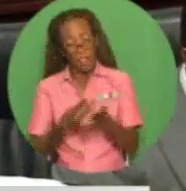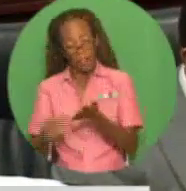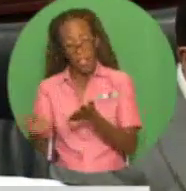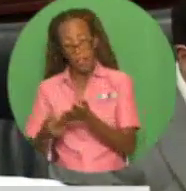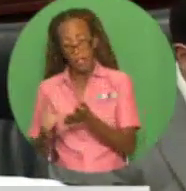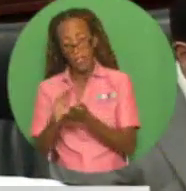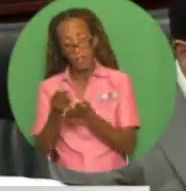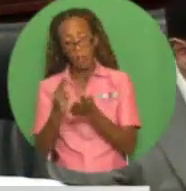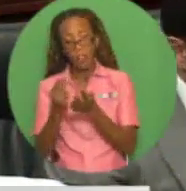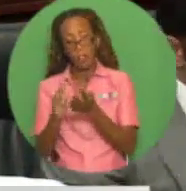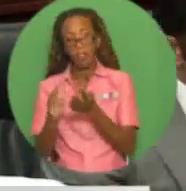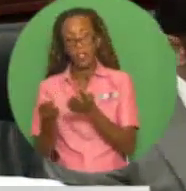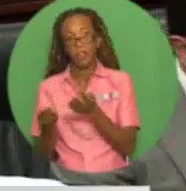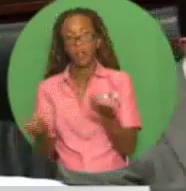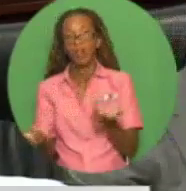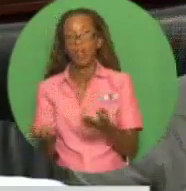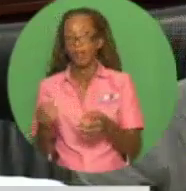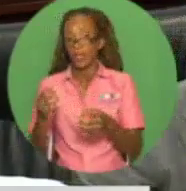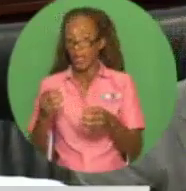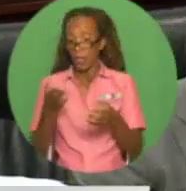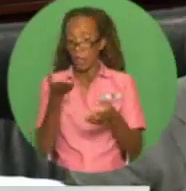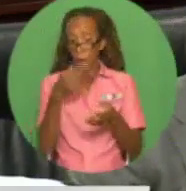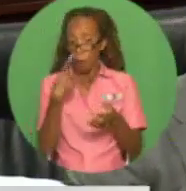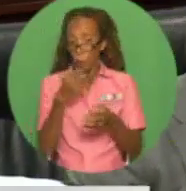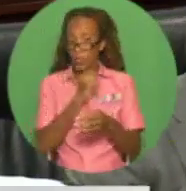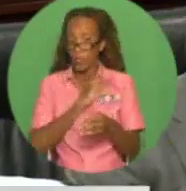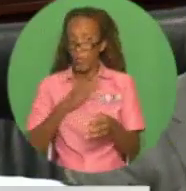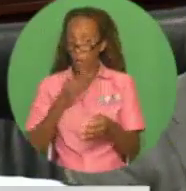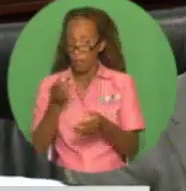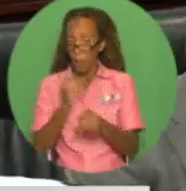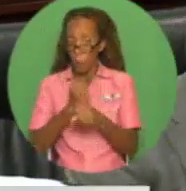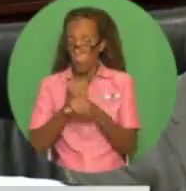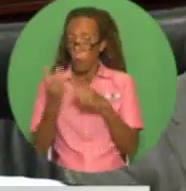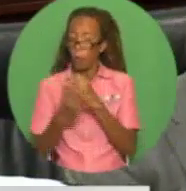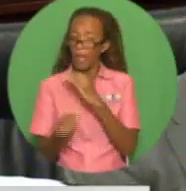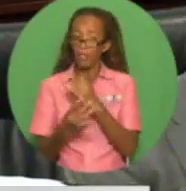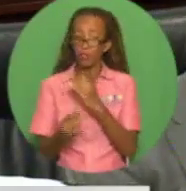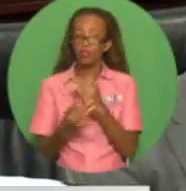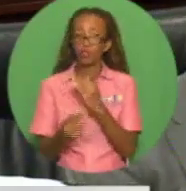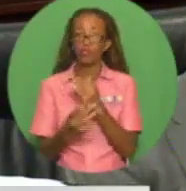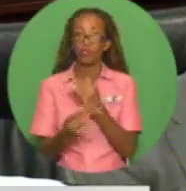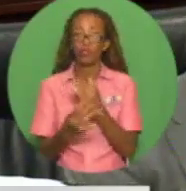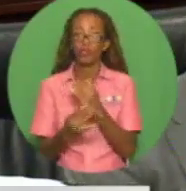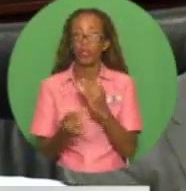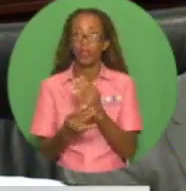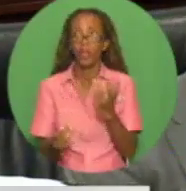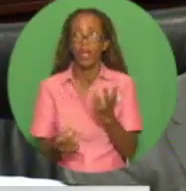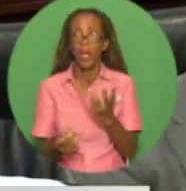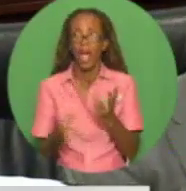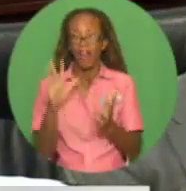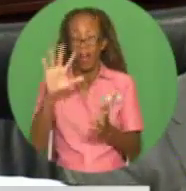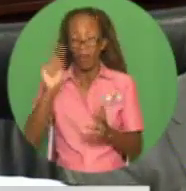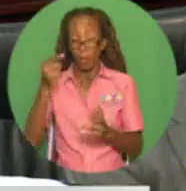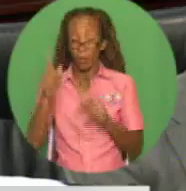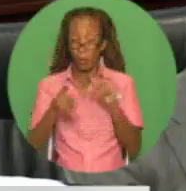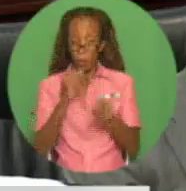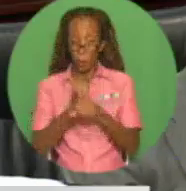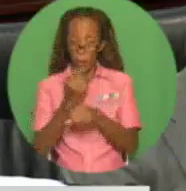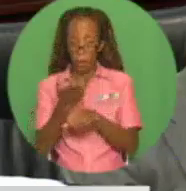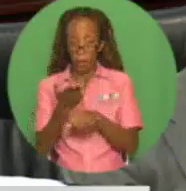the size of the employee base at Petrotrin remained in the vicinity of 5,000,